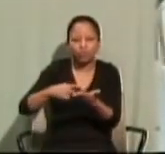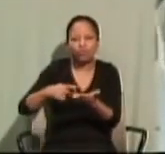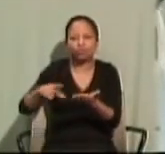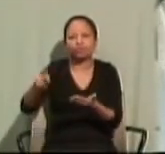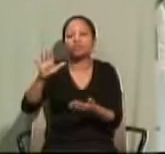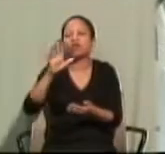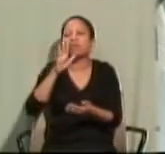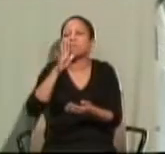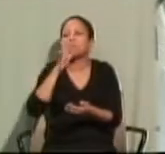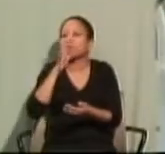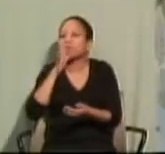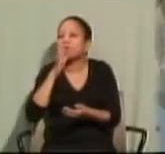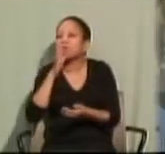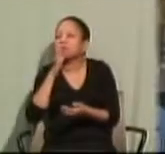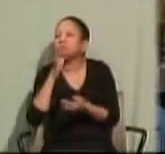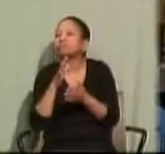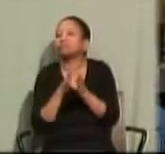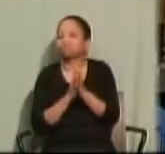the mother.